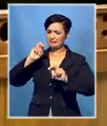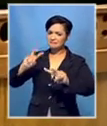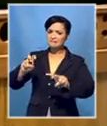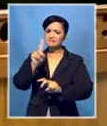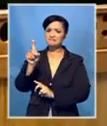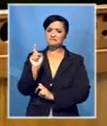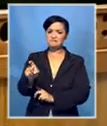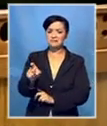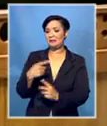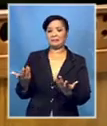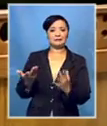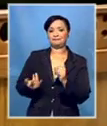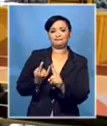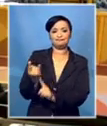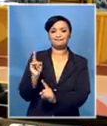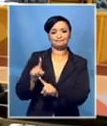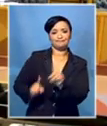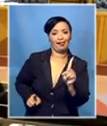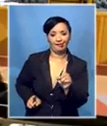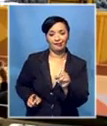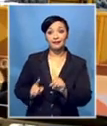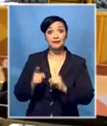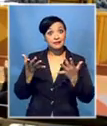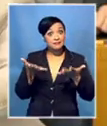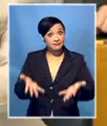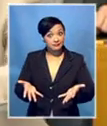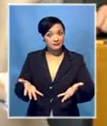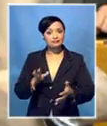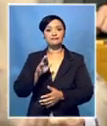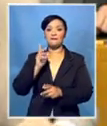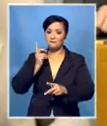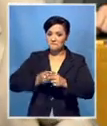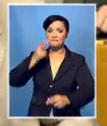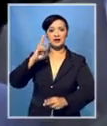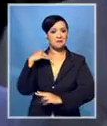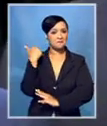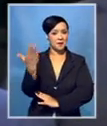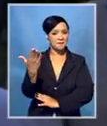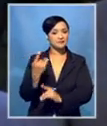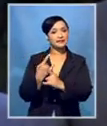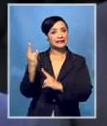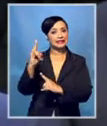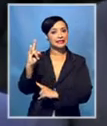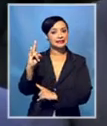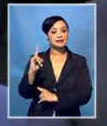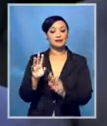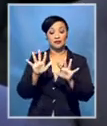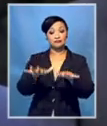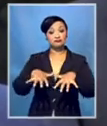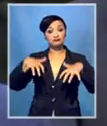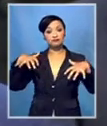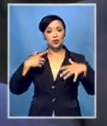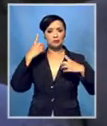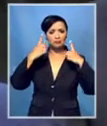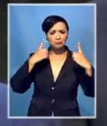never made it through the door. But now the party finally got its way. The National Assembly will